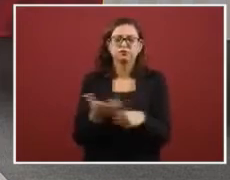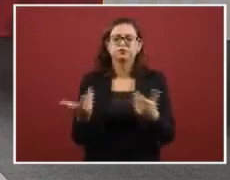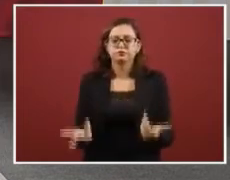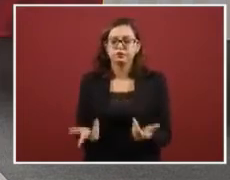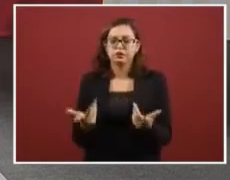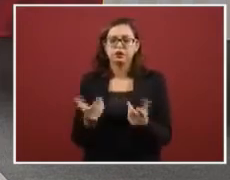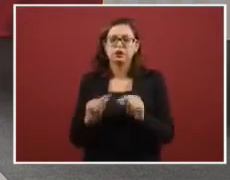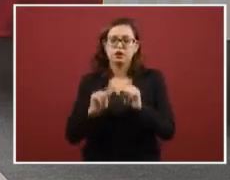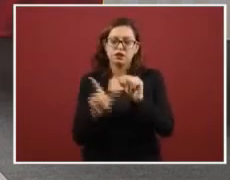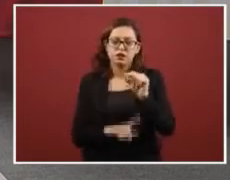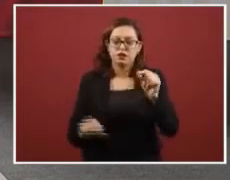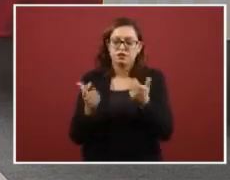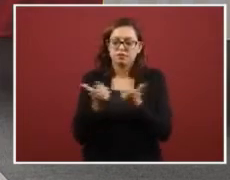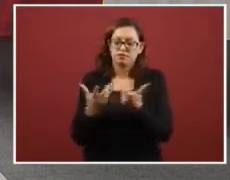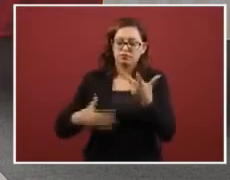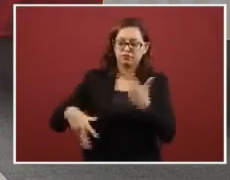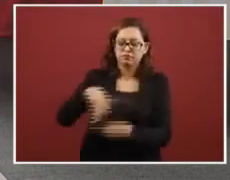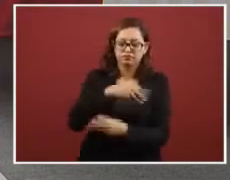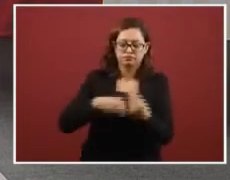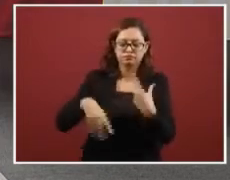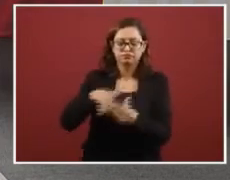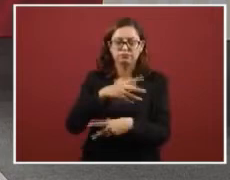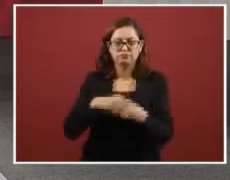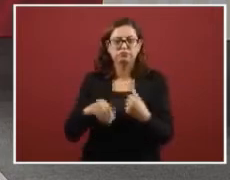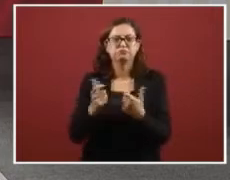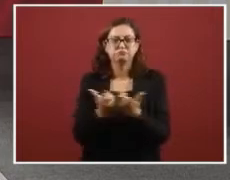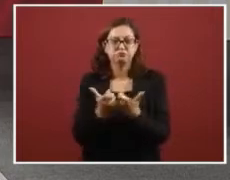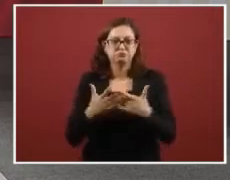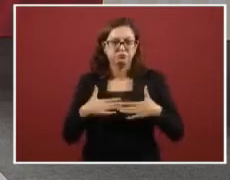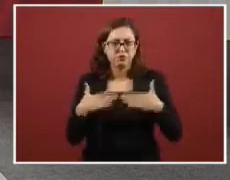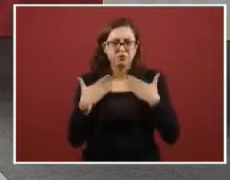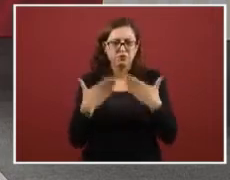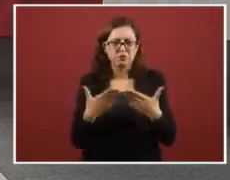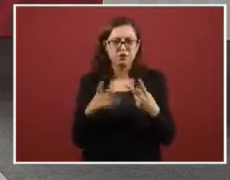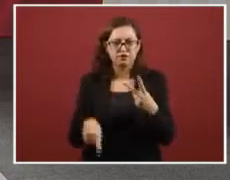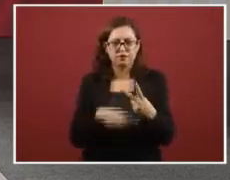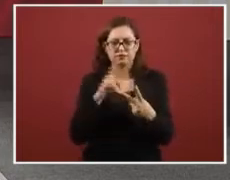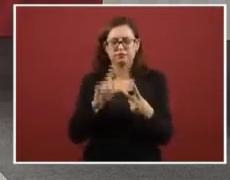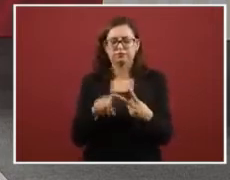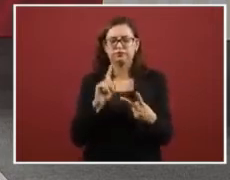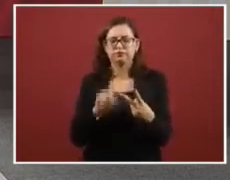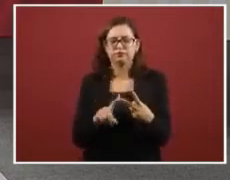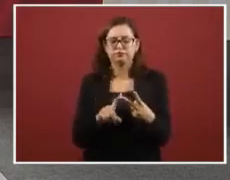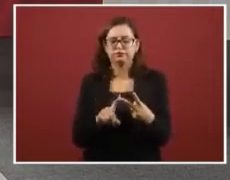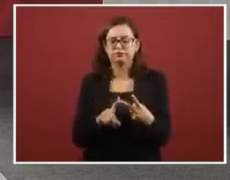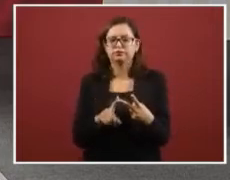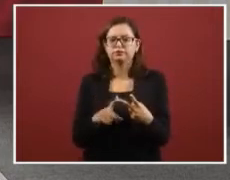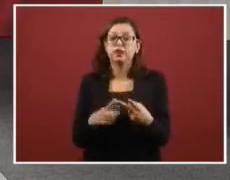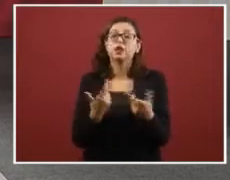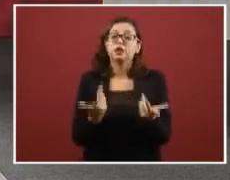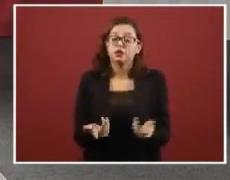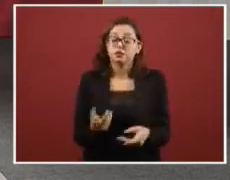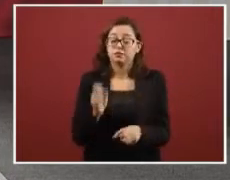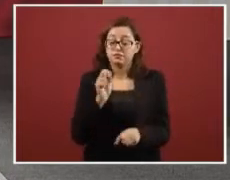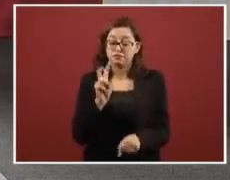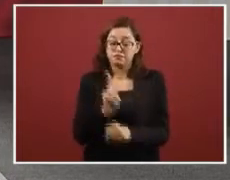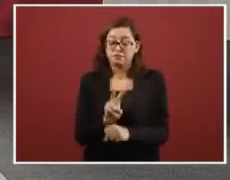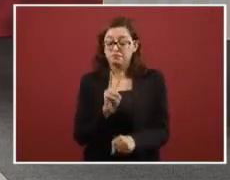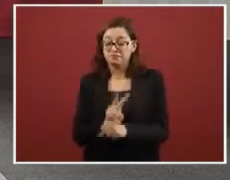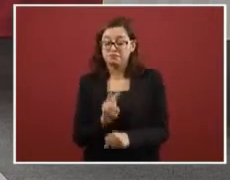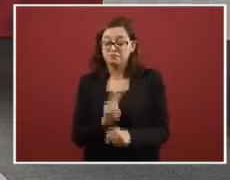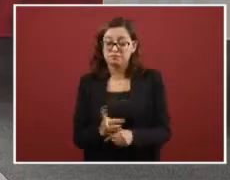it has to contribute to the stability macroeconomic of the country and also